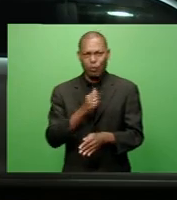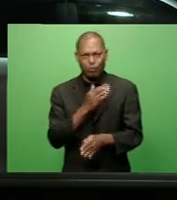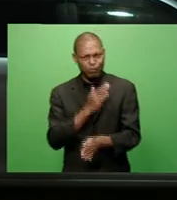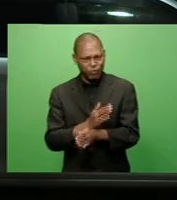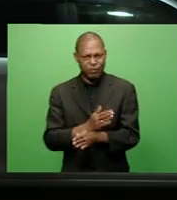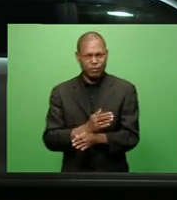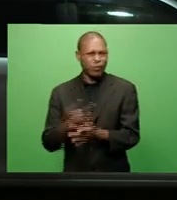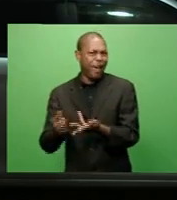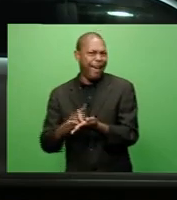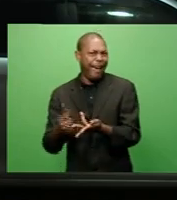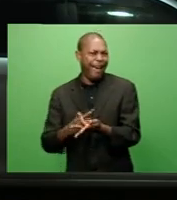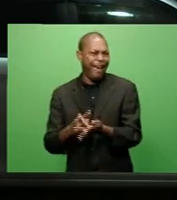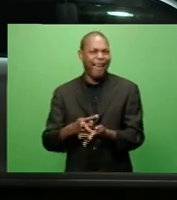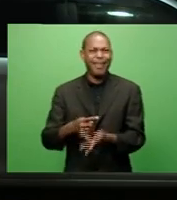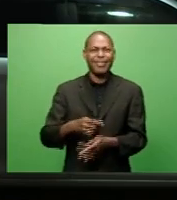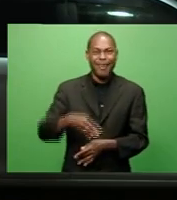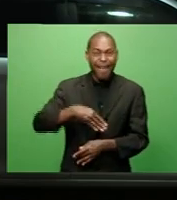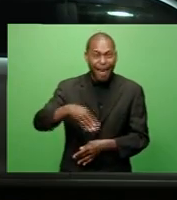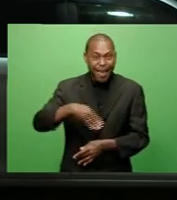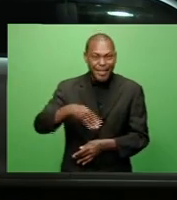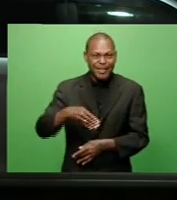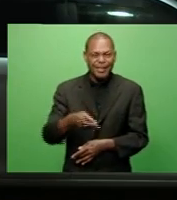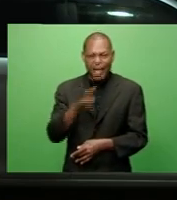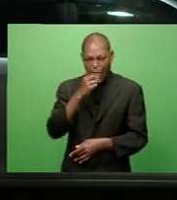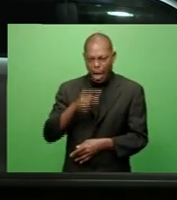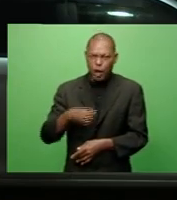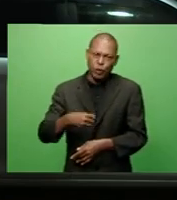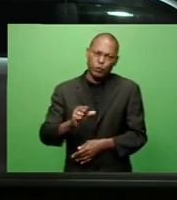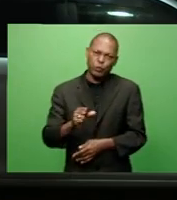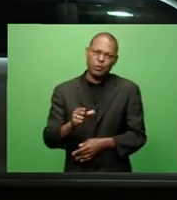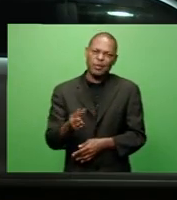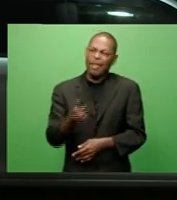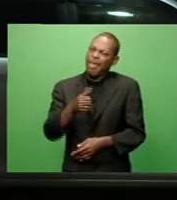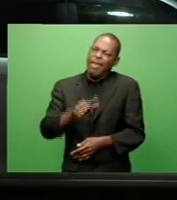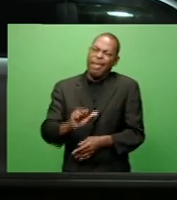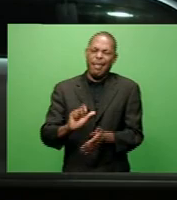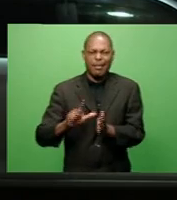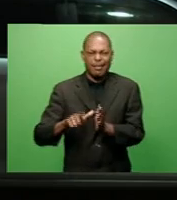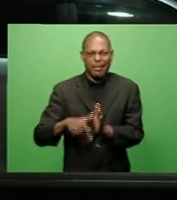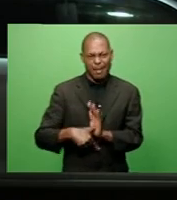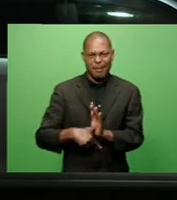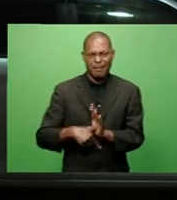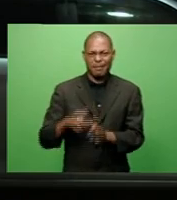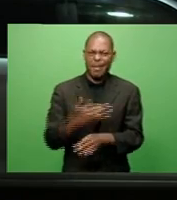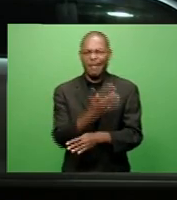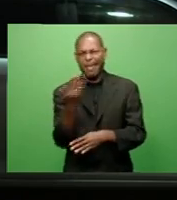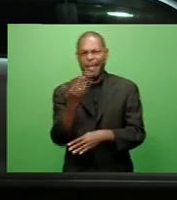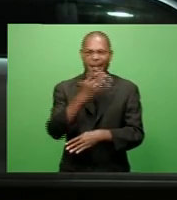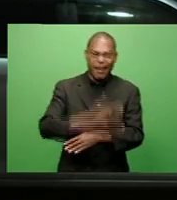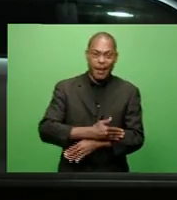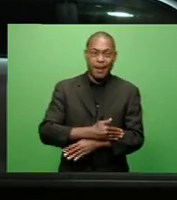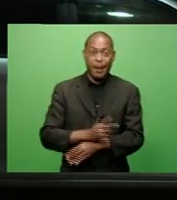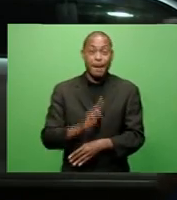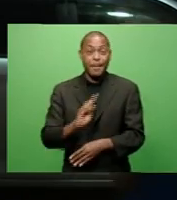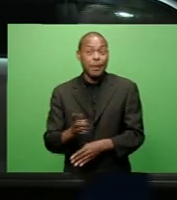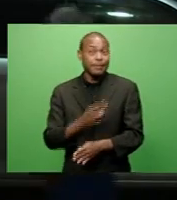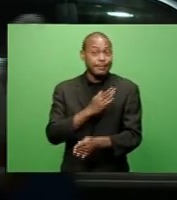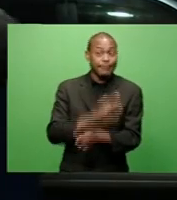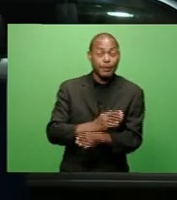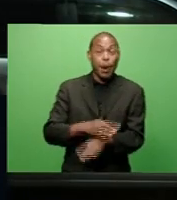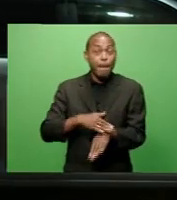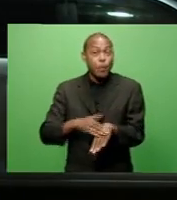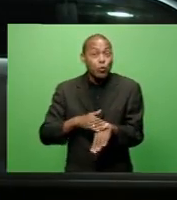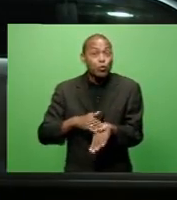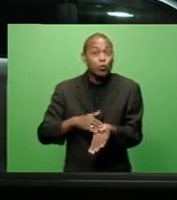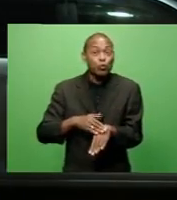the self-paying cards, which can be used during any time of the day or night. The restriction placed on the use of blue e